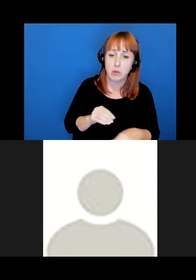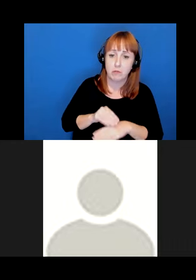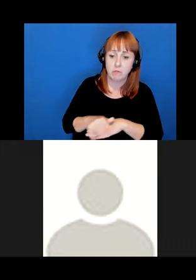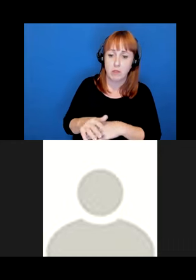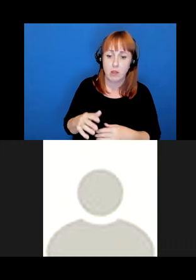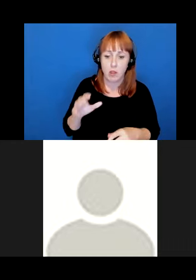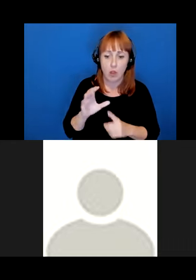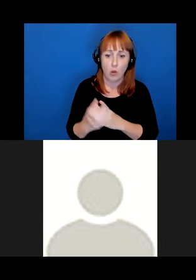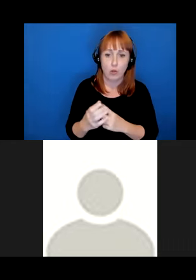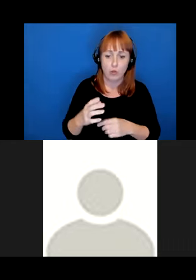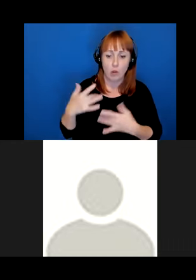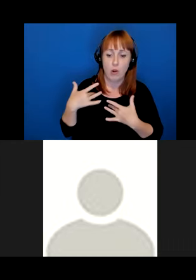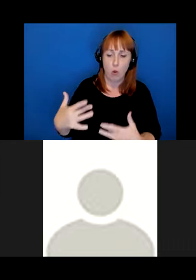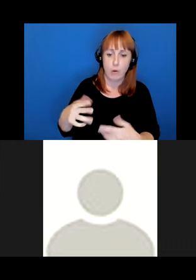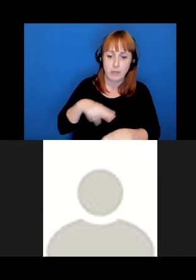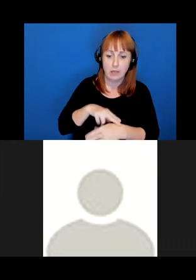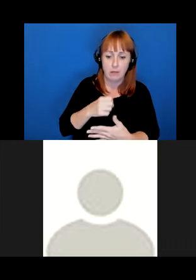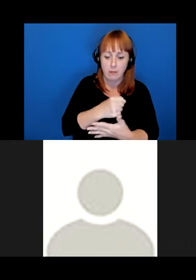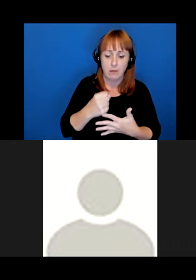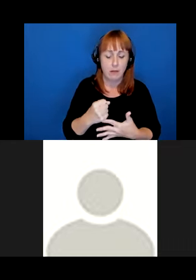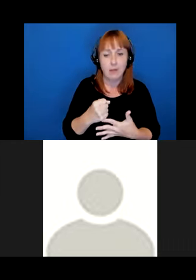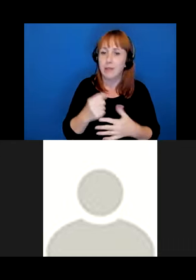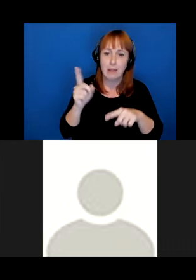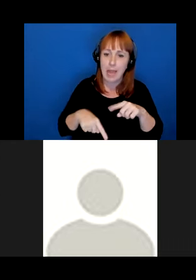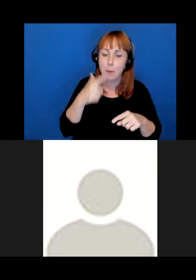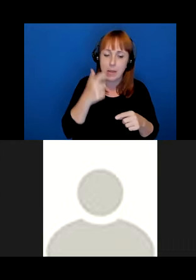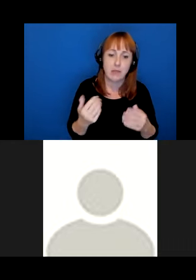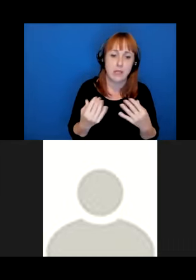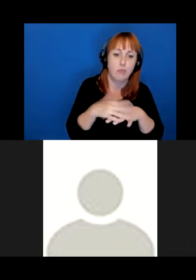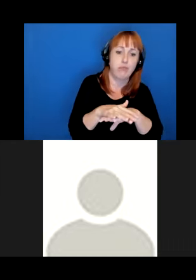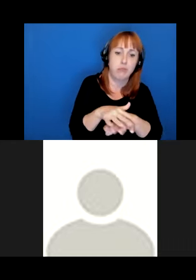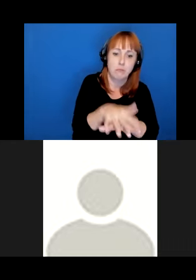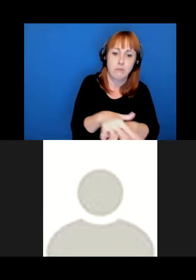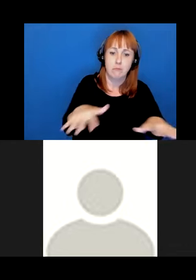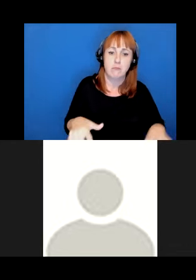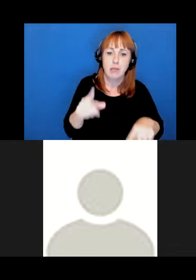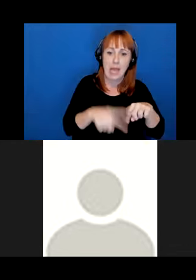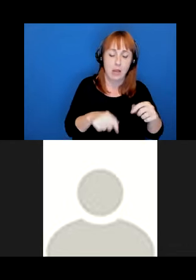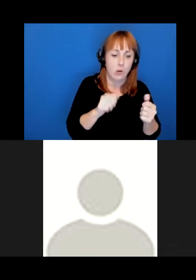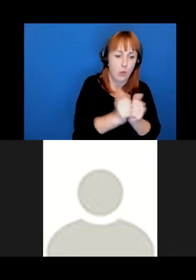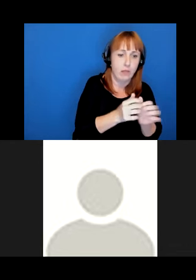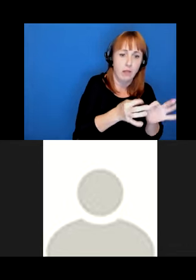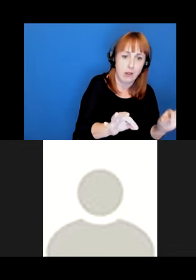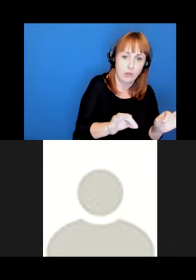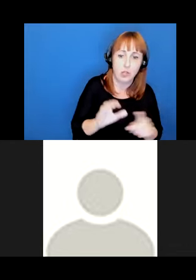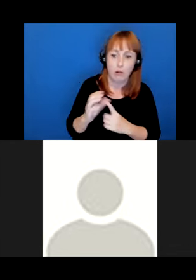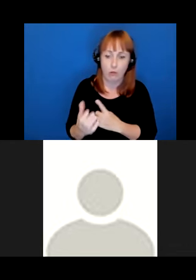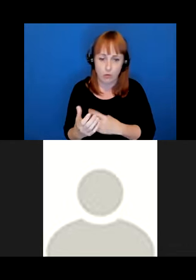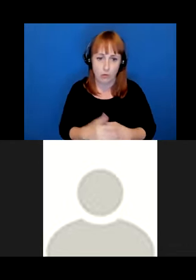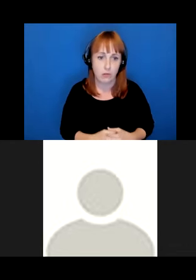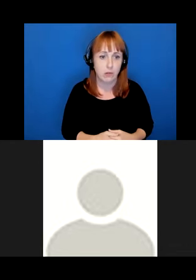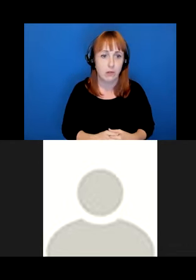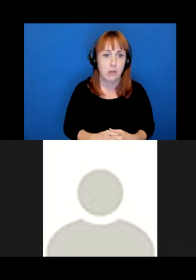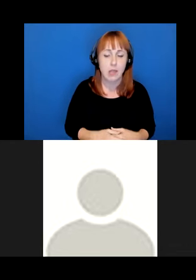be secondary since they become part of language by definition. Another point that emerges in Jared's response and that aligns with my